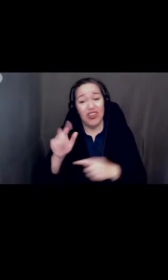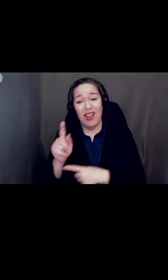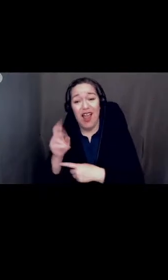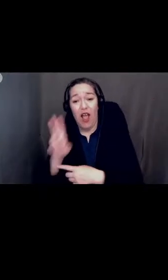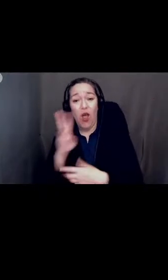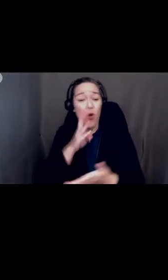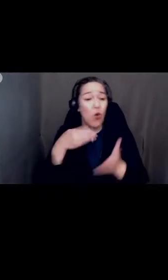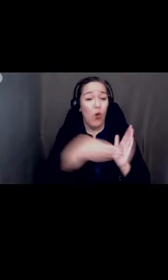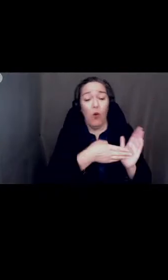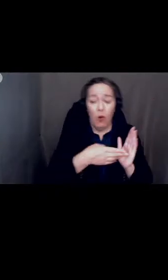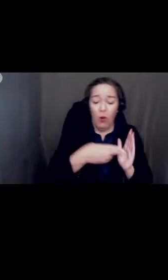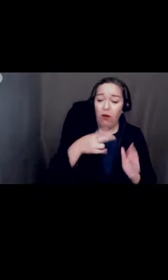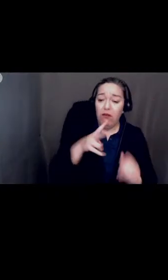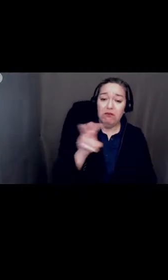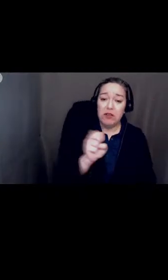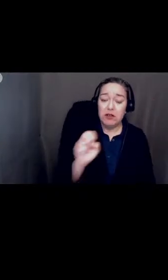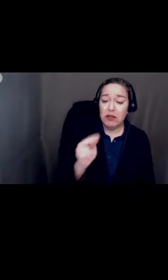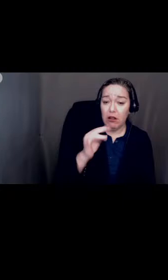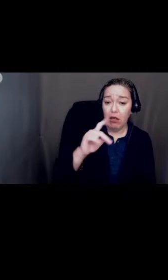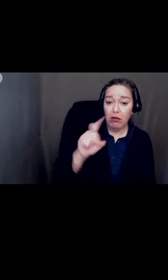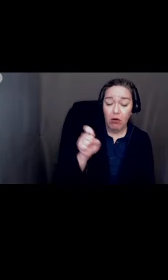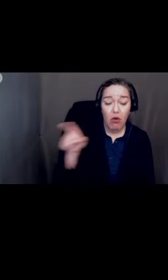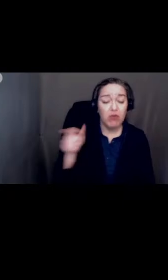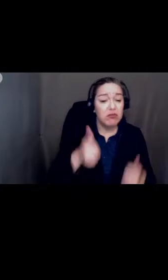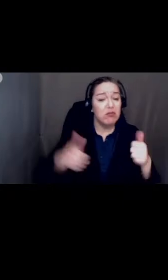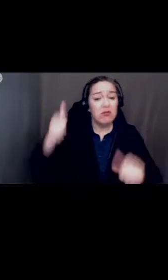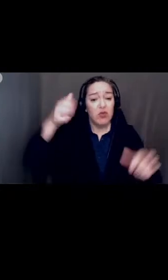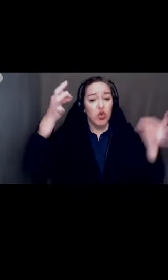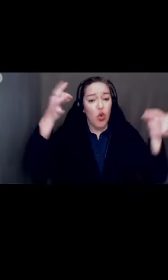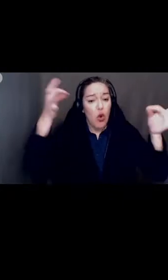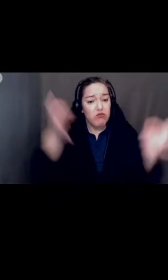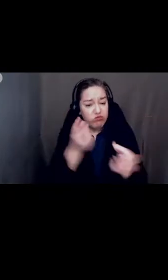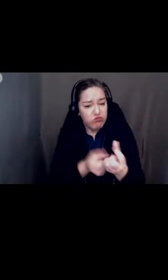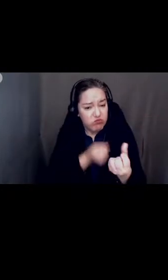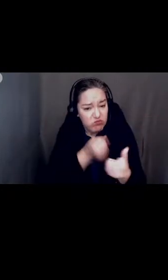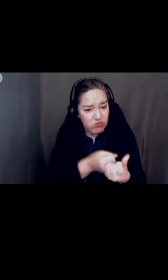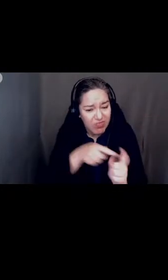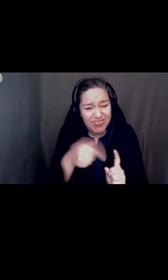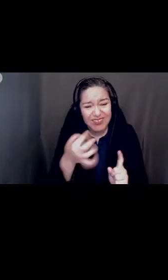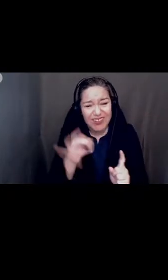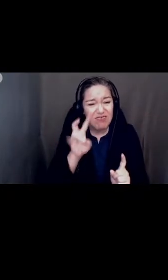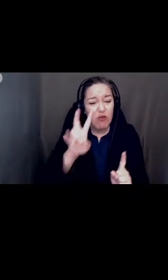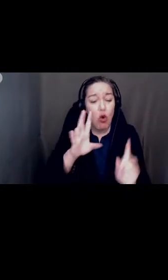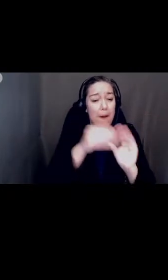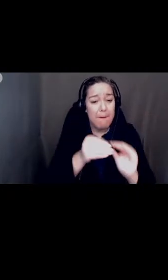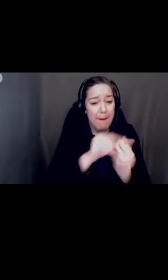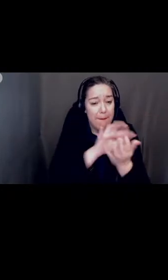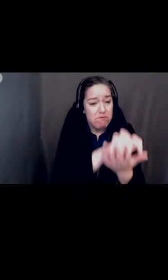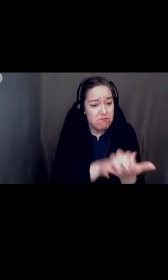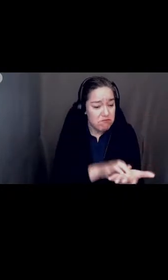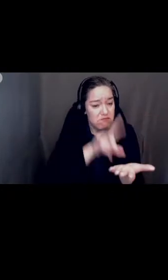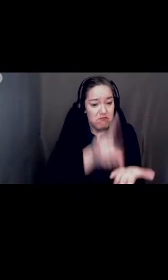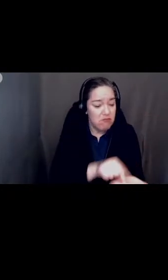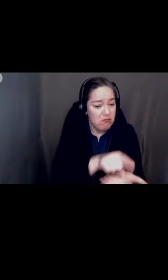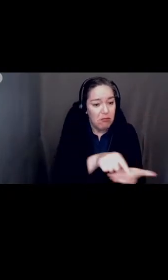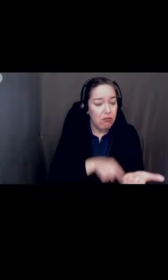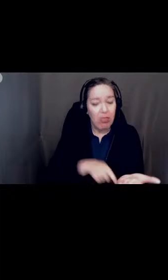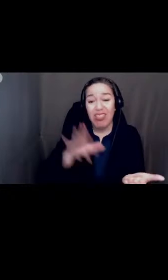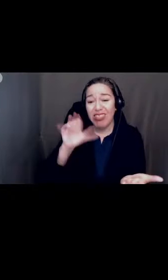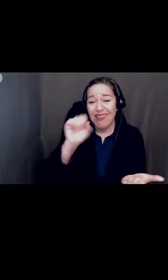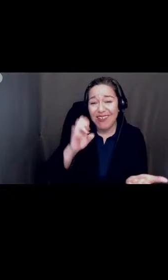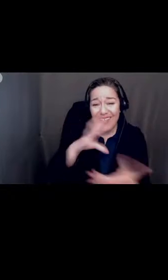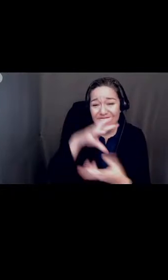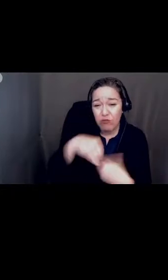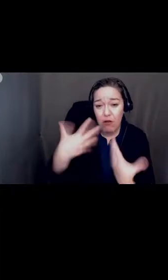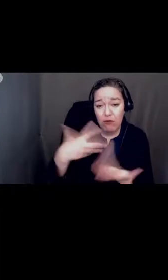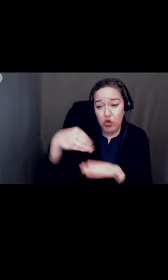United States Supreme Court upheld OCR's 1970 memo. The basis for the case was a claim that the students could not understand the language in